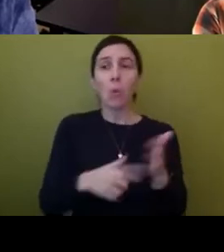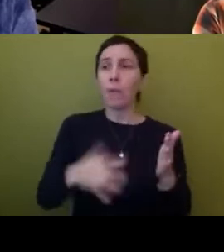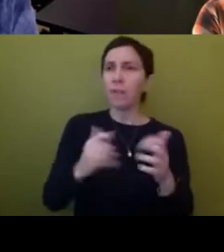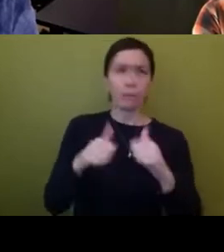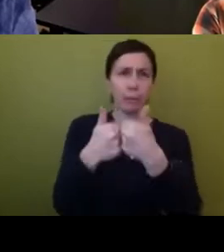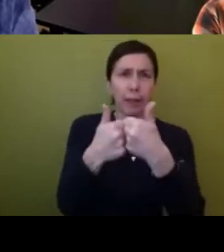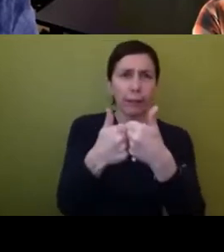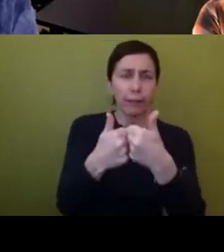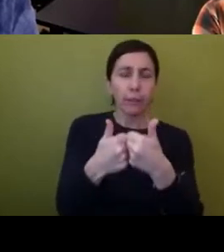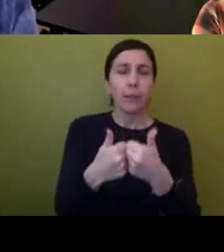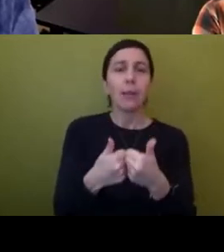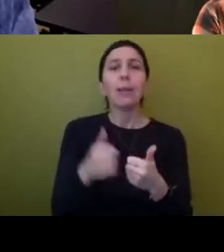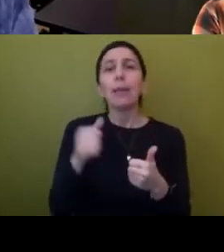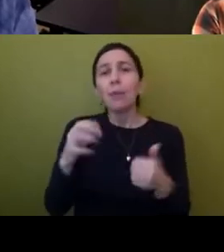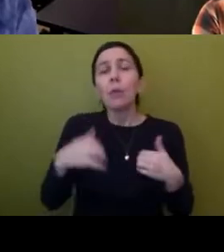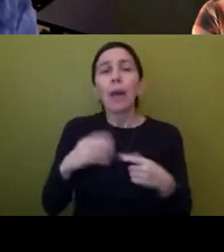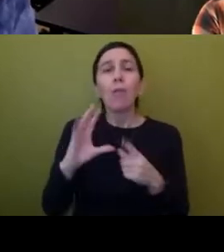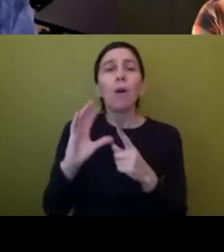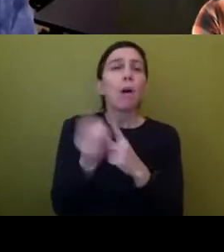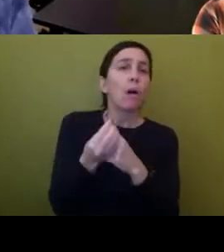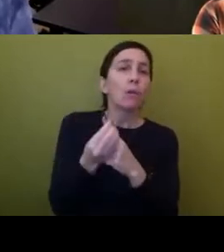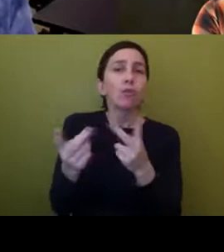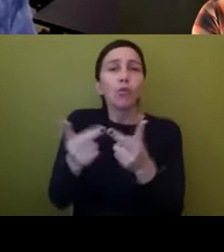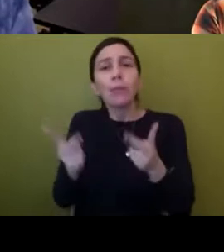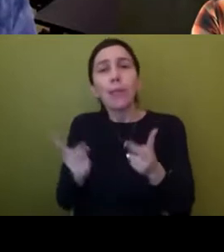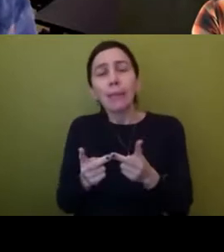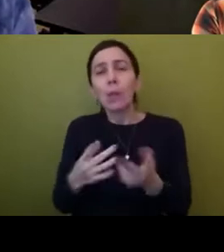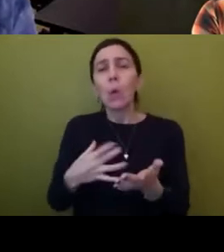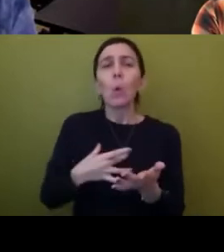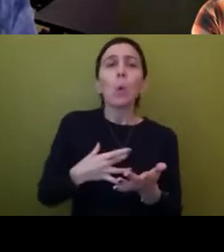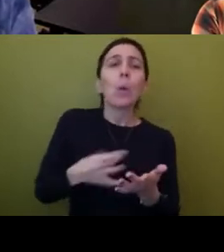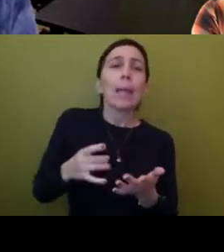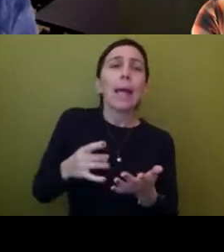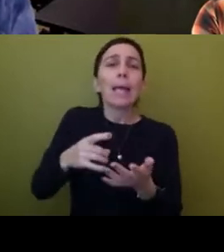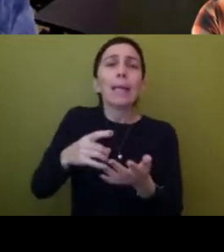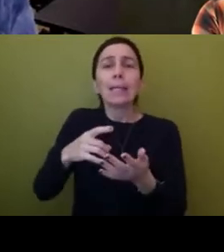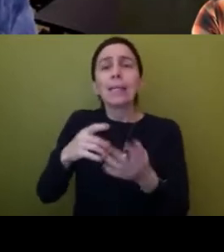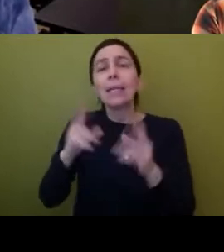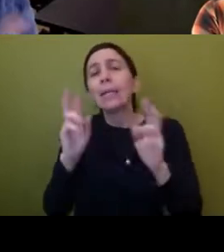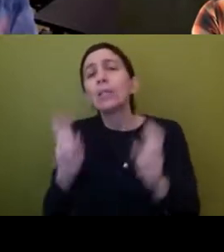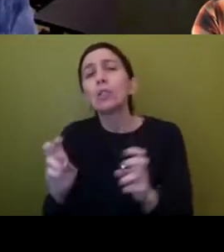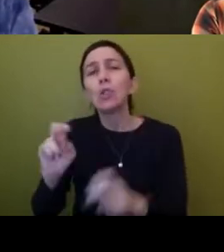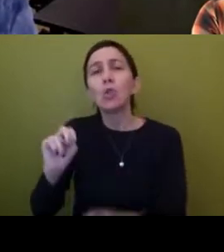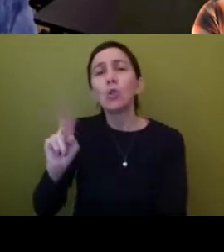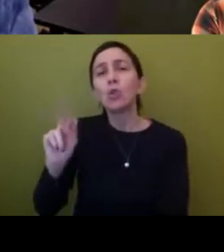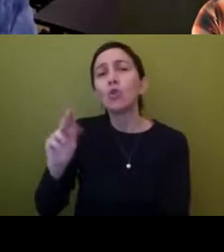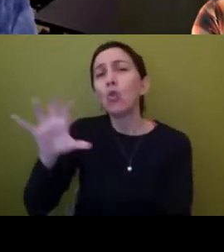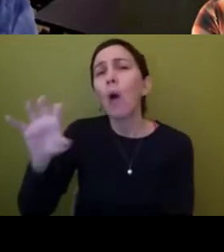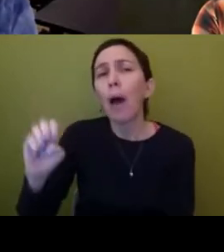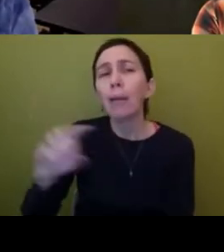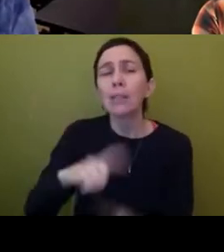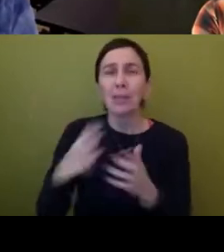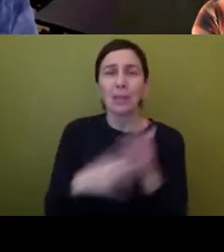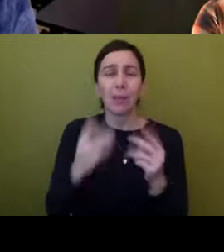this, uh, illusion that, you know, oh, well, nuance is so great because it's going to like bring out up all these issues, not realizing there's a power dynamic already